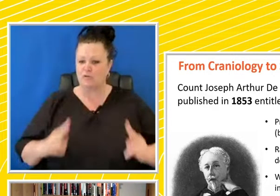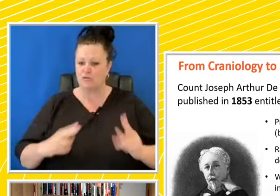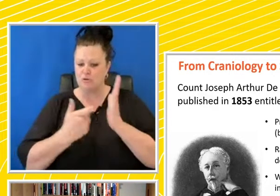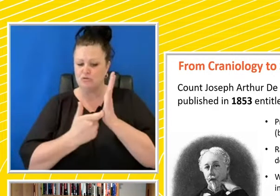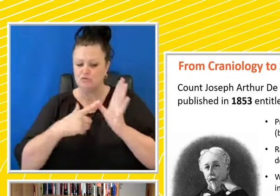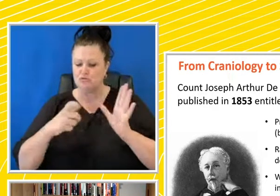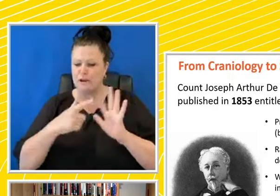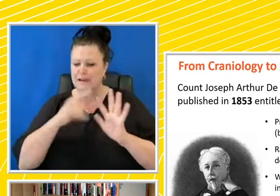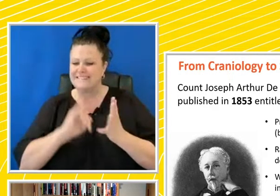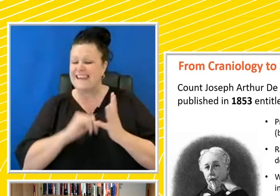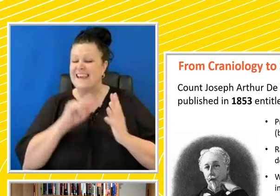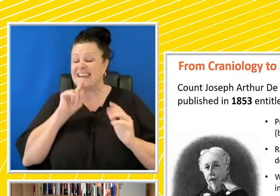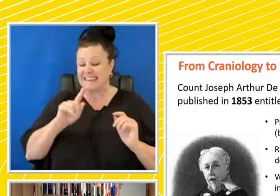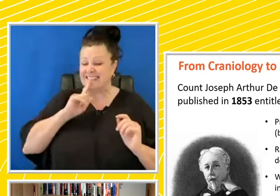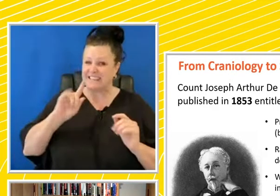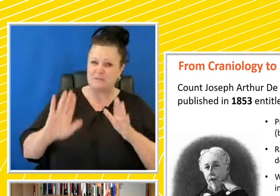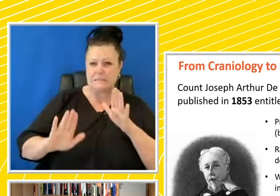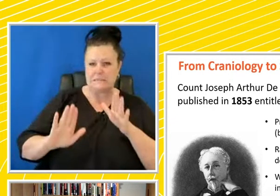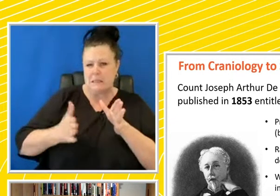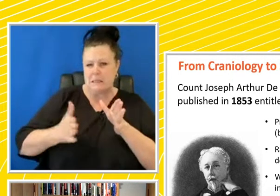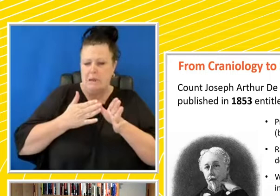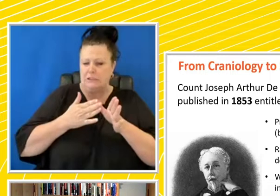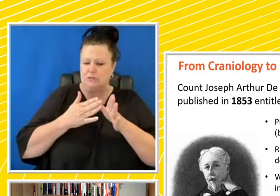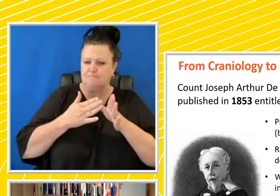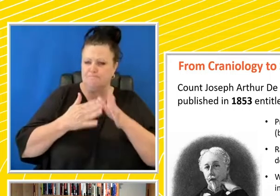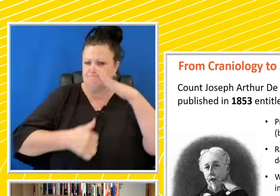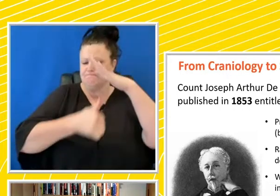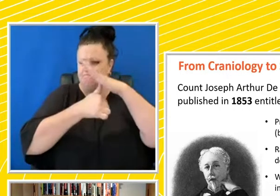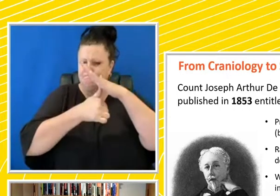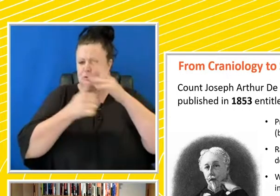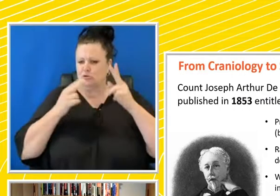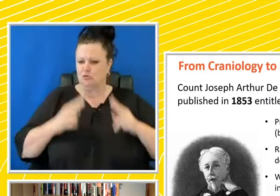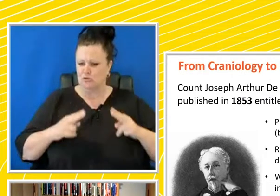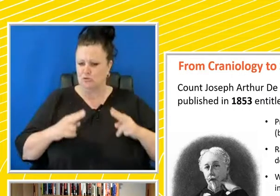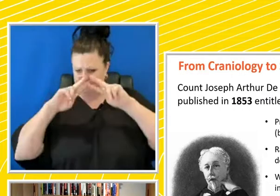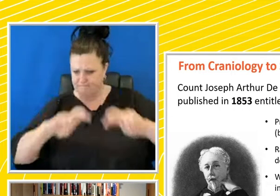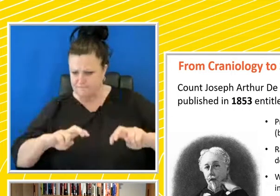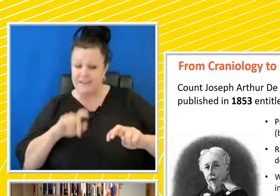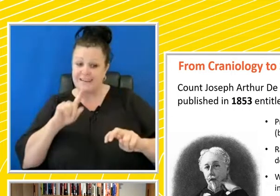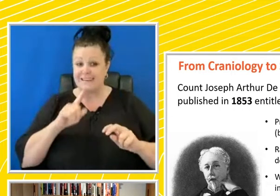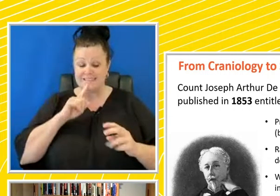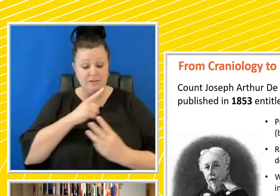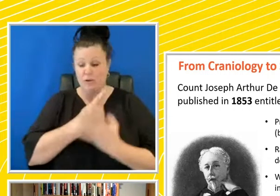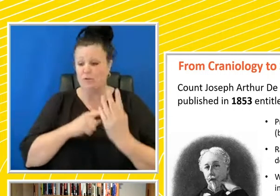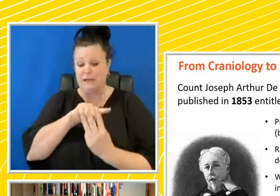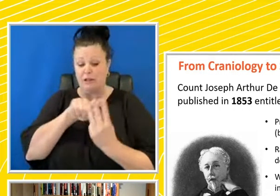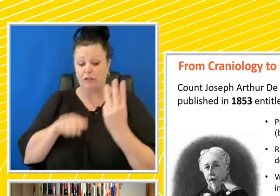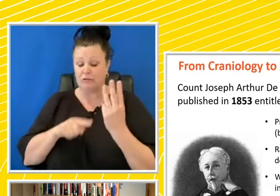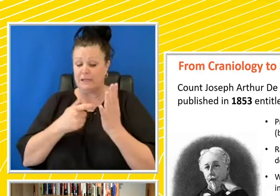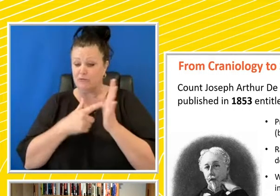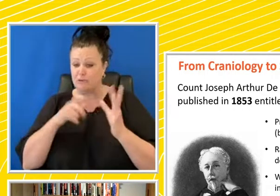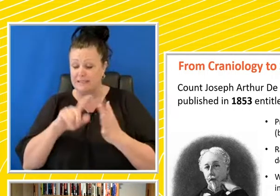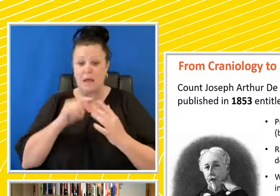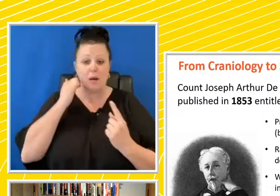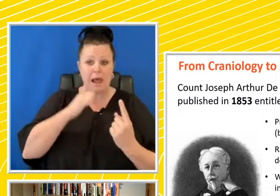probably one of the major first academic racists. He proposed that there were only three races, according to him, black,